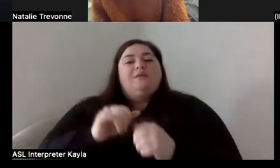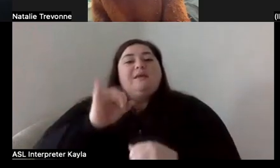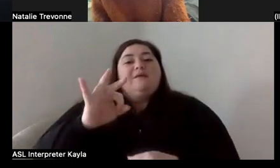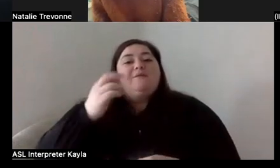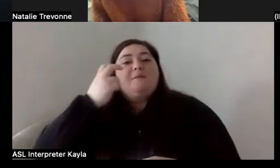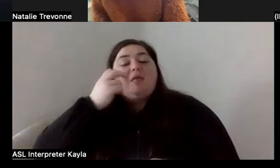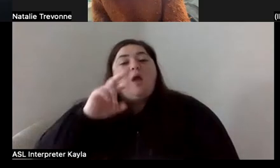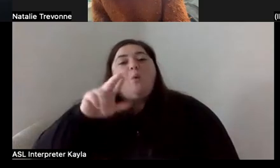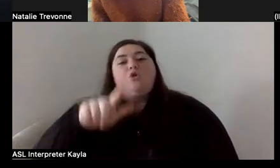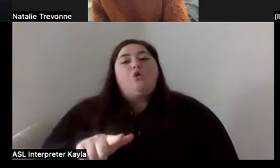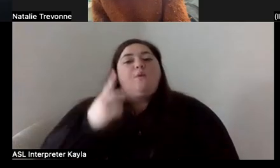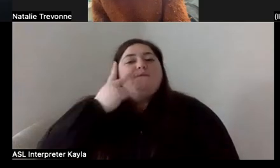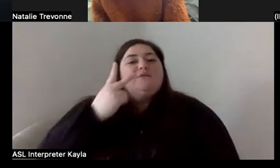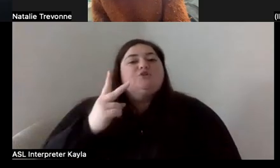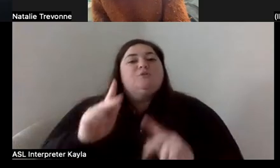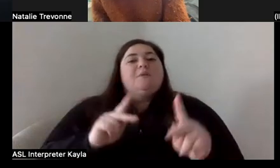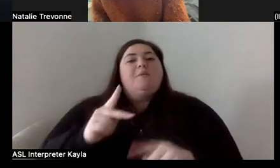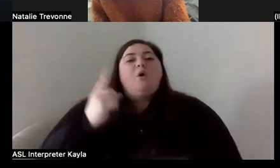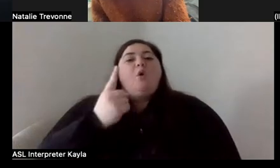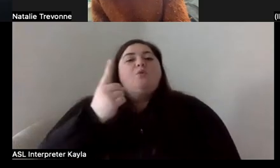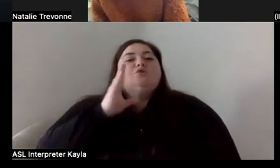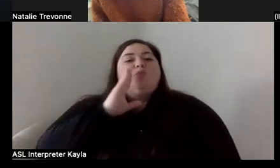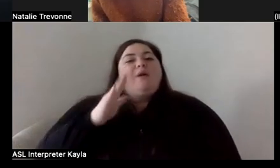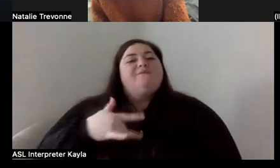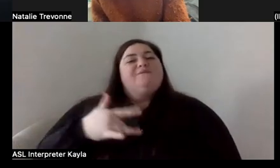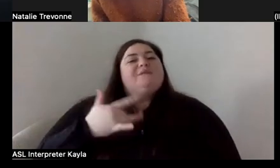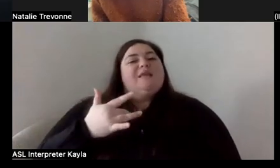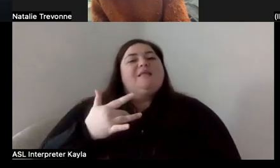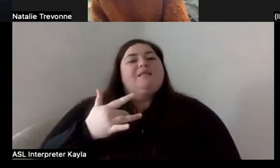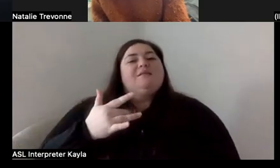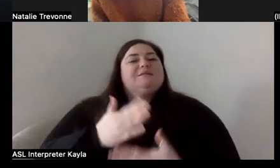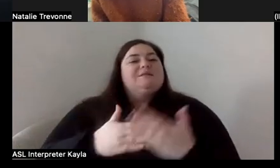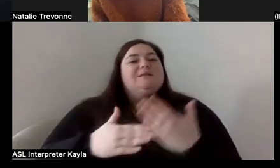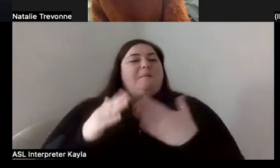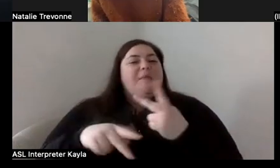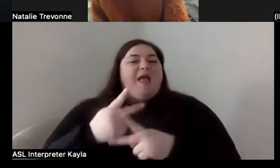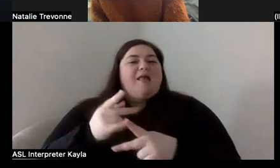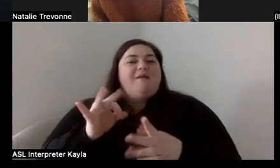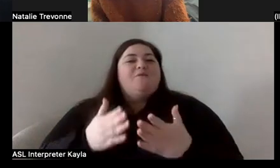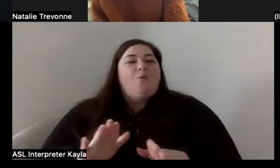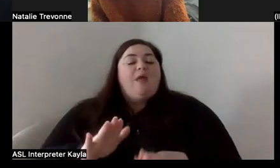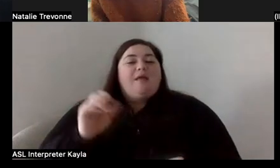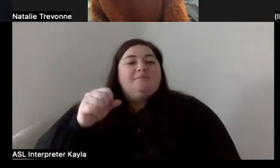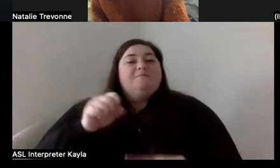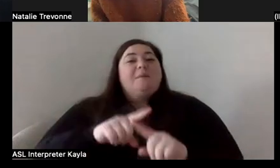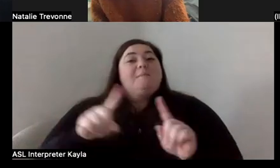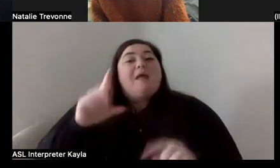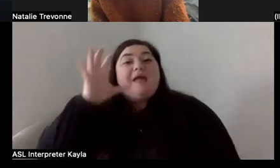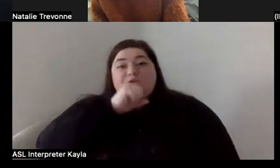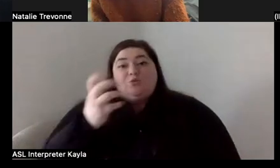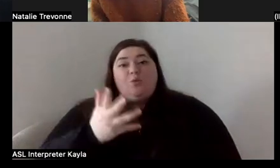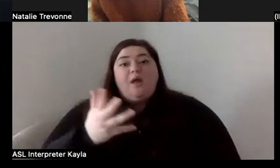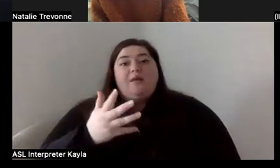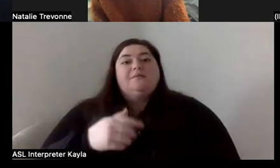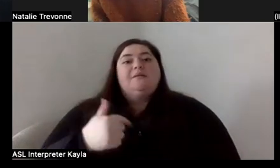vision, people are always going to have, they're always going to feel away. But I always say to people, like, guess what, I was